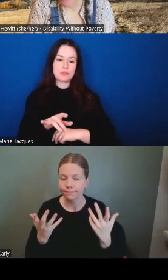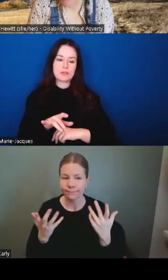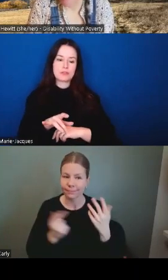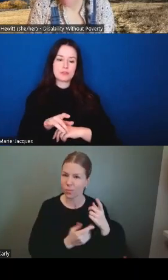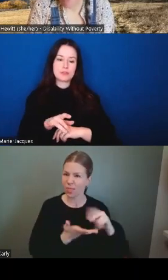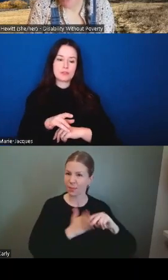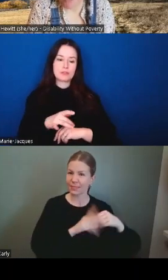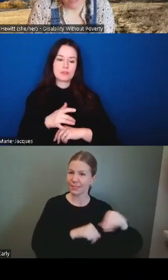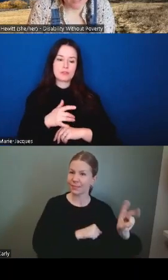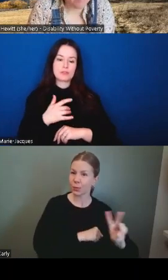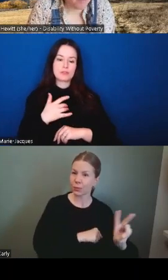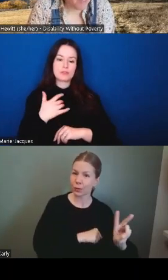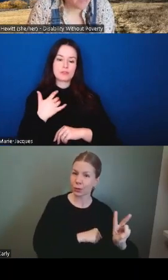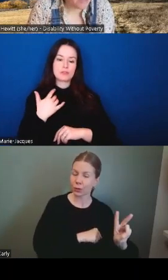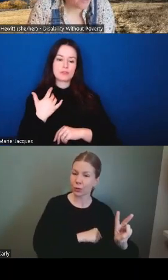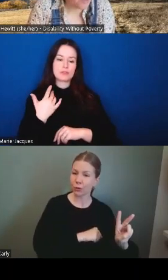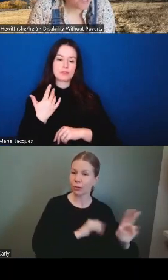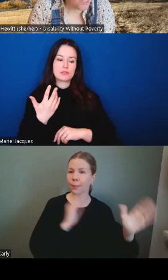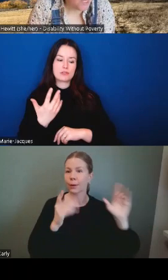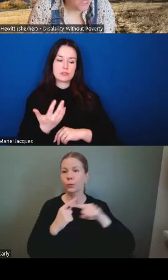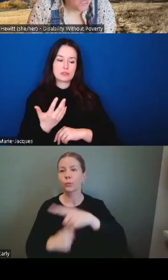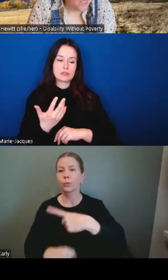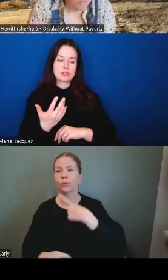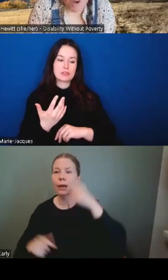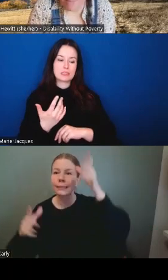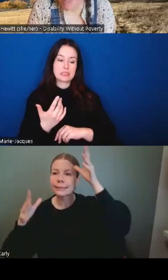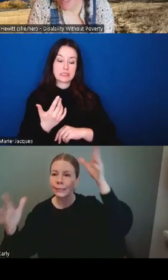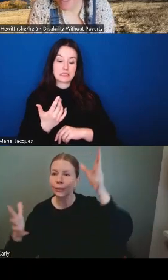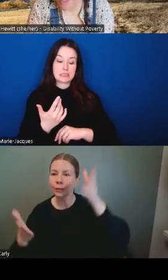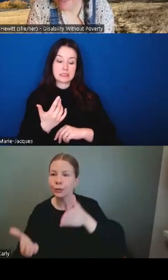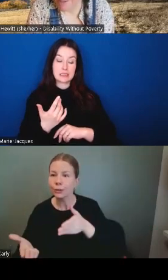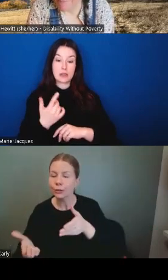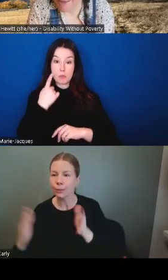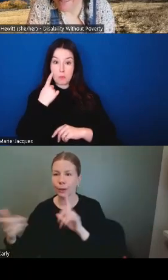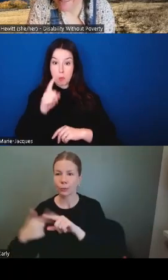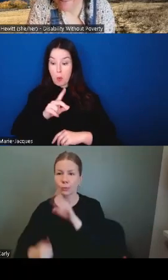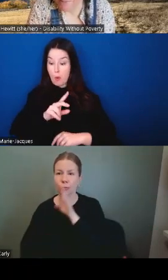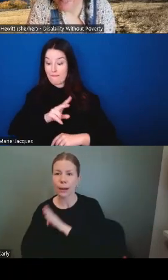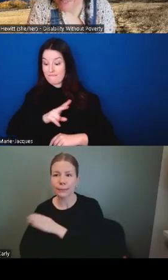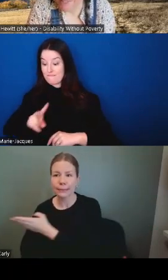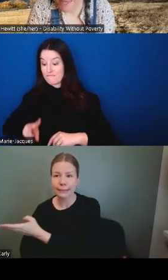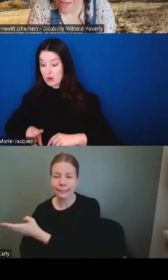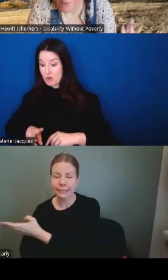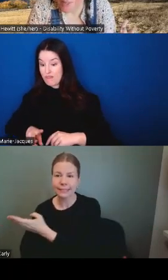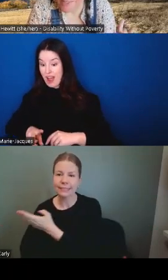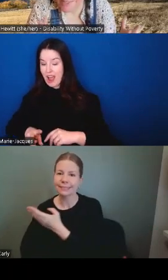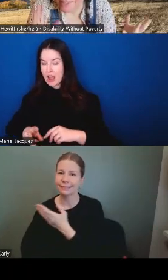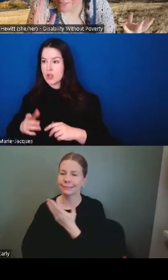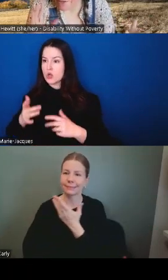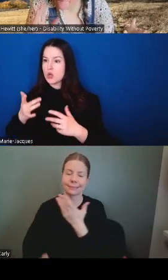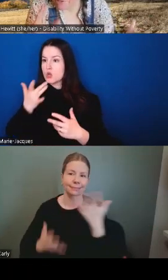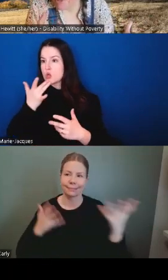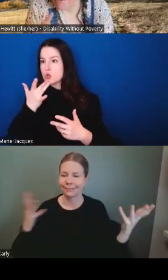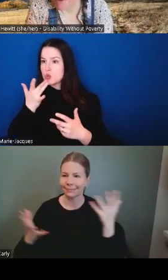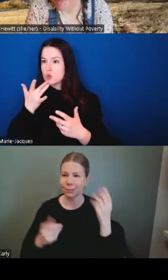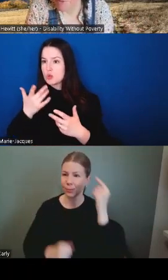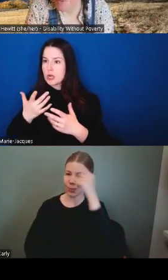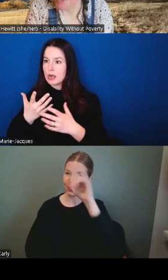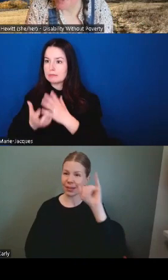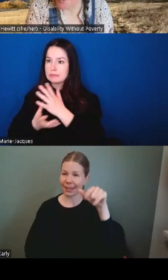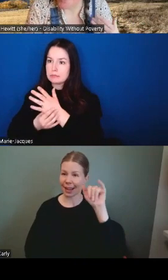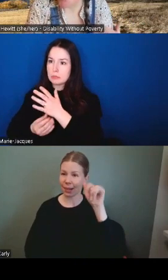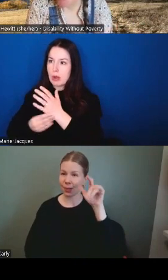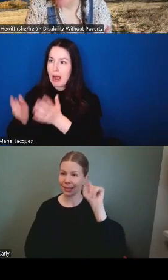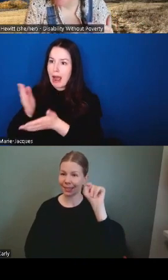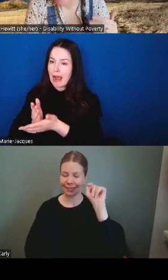to somebody in red day compared to somebody in brampton compared to somebody in a calluit they're all different